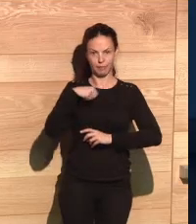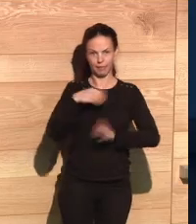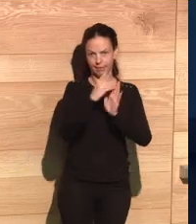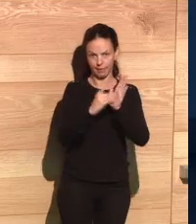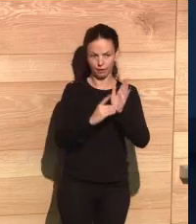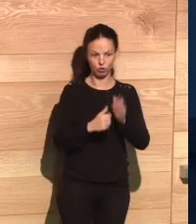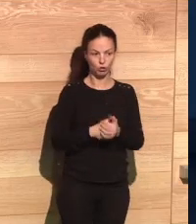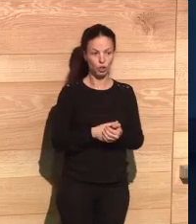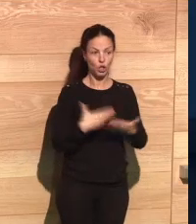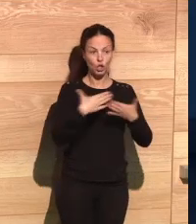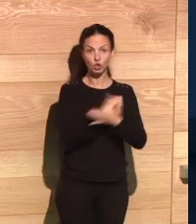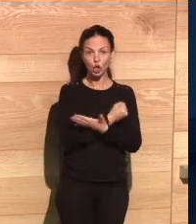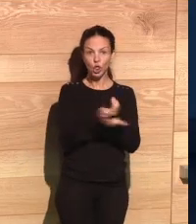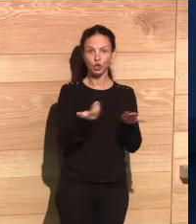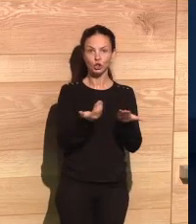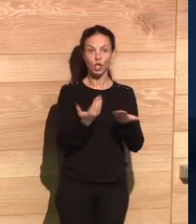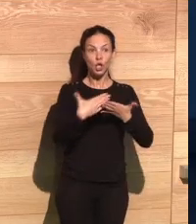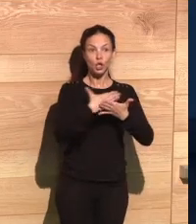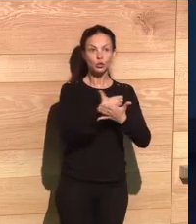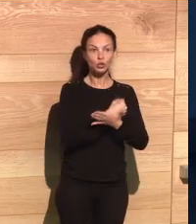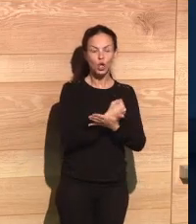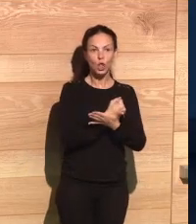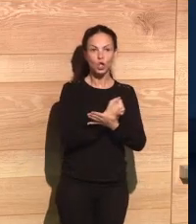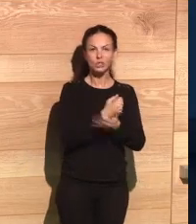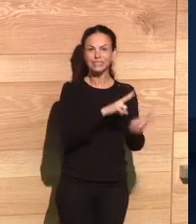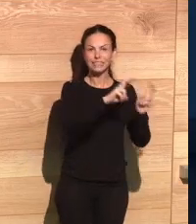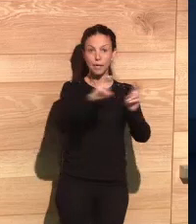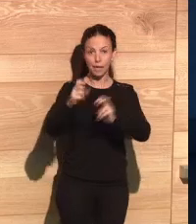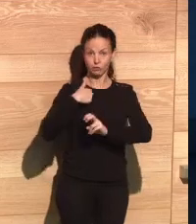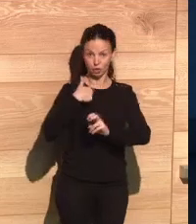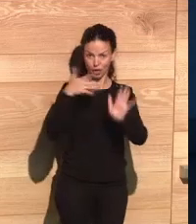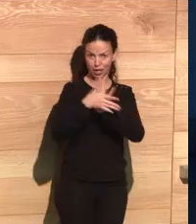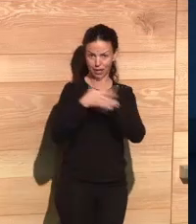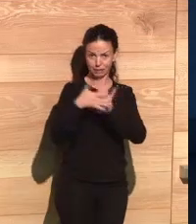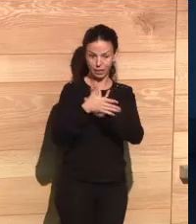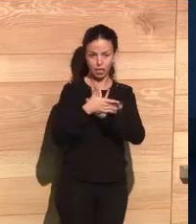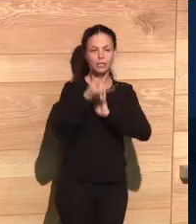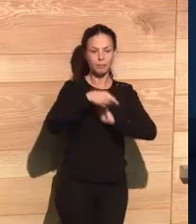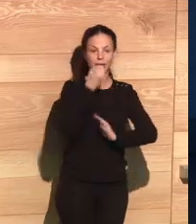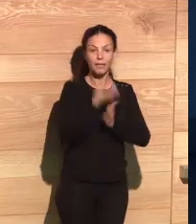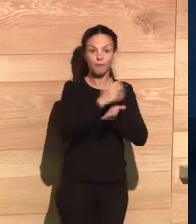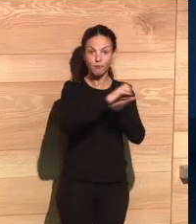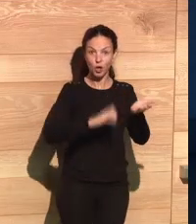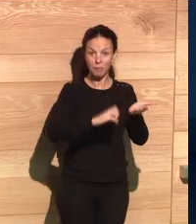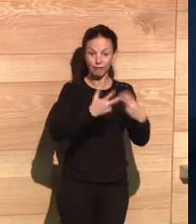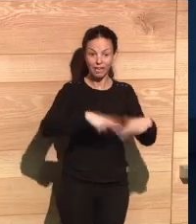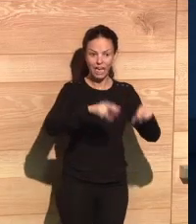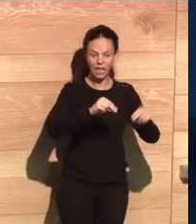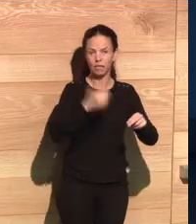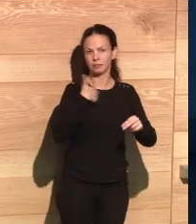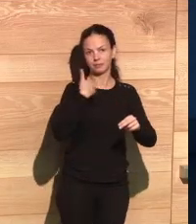ethics and the privacy of data. All the handouts and all the deliverables that I have